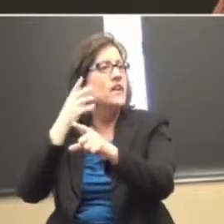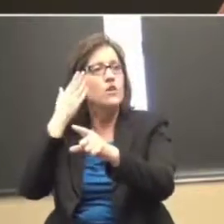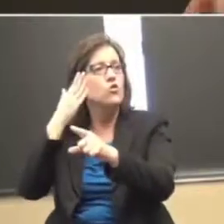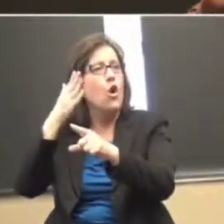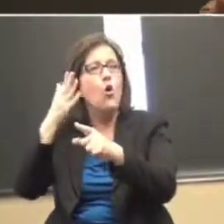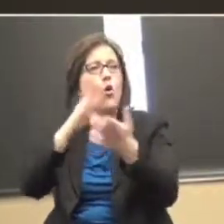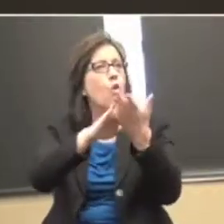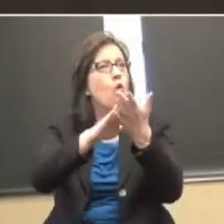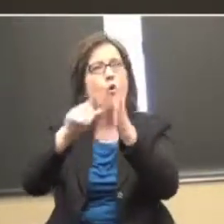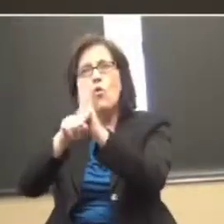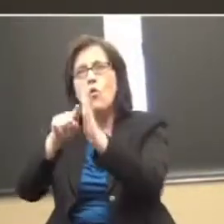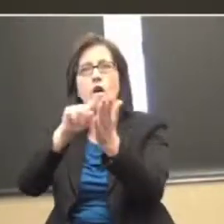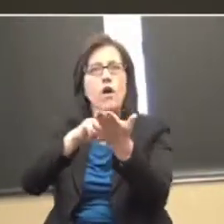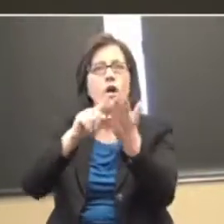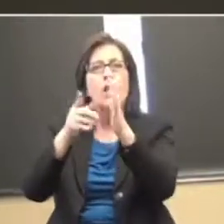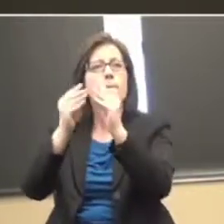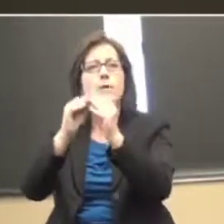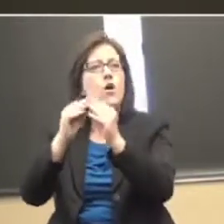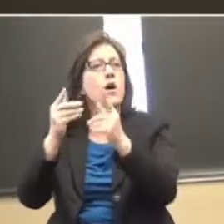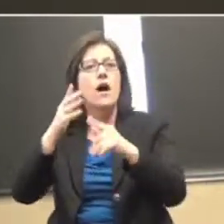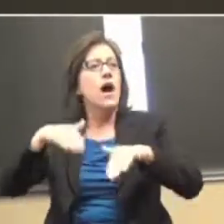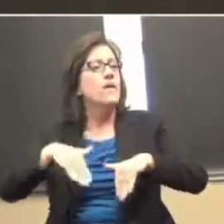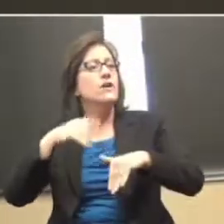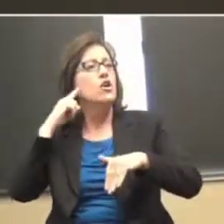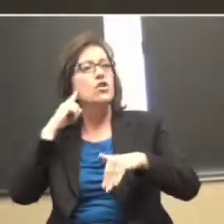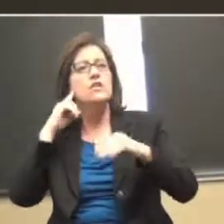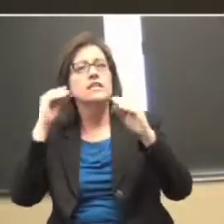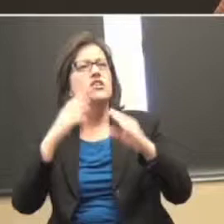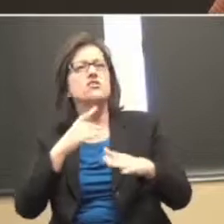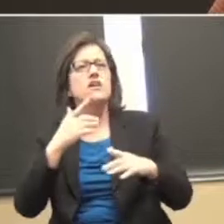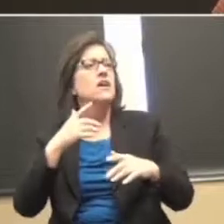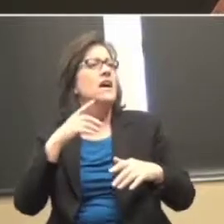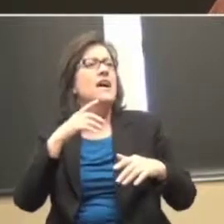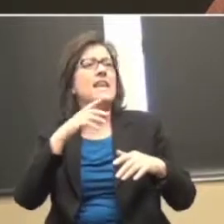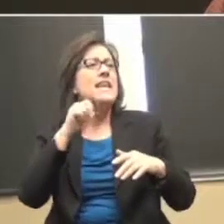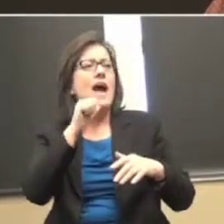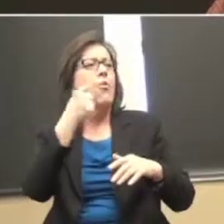more? I have not yet had a teacher who said, oh hell, I reprimand more.